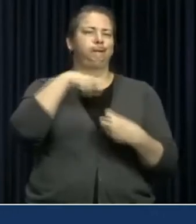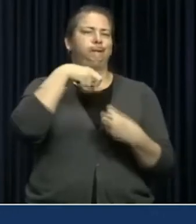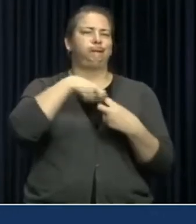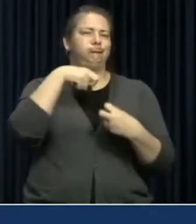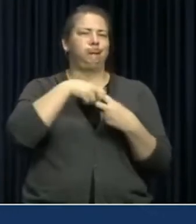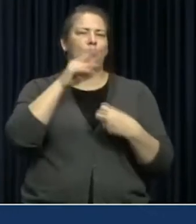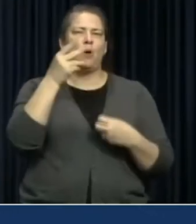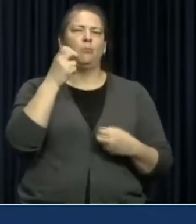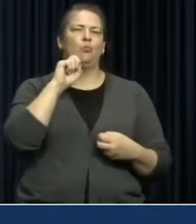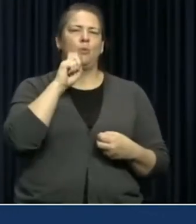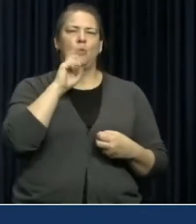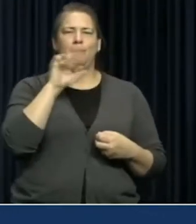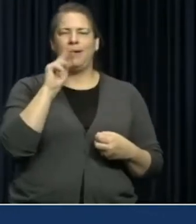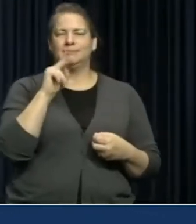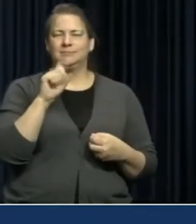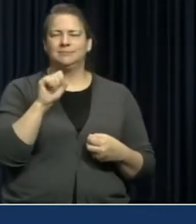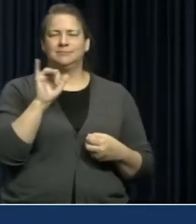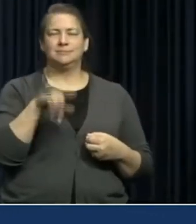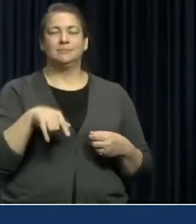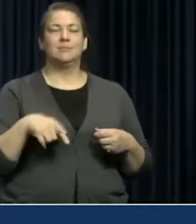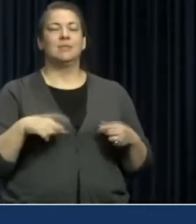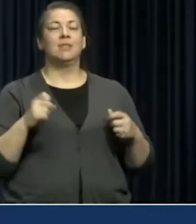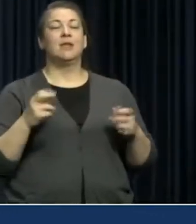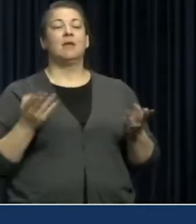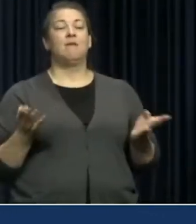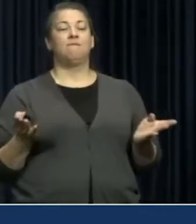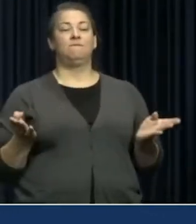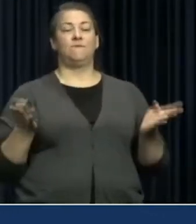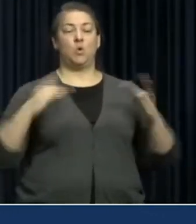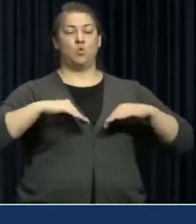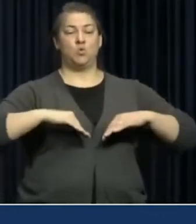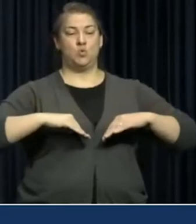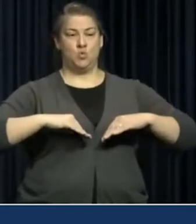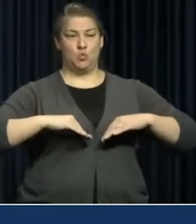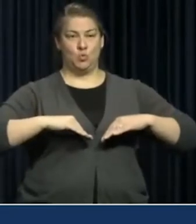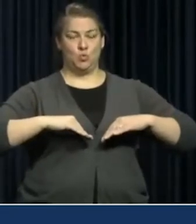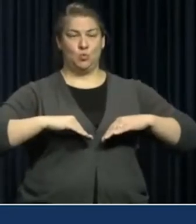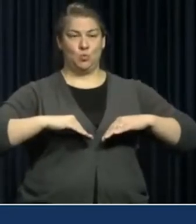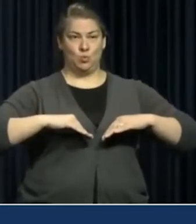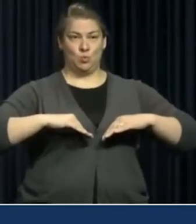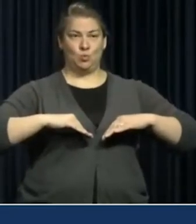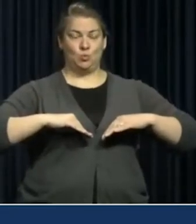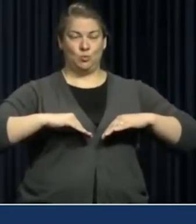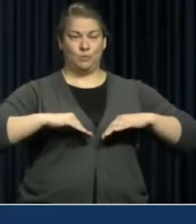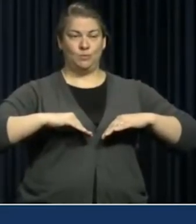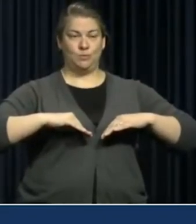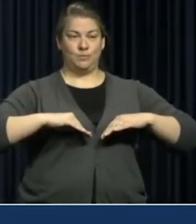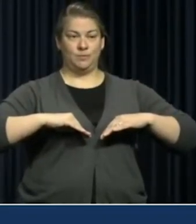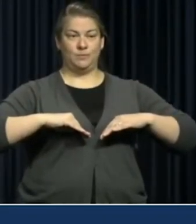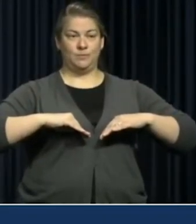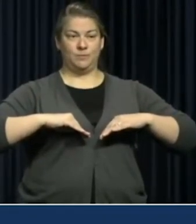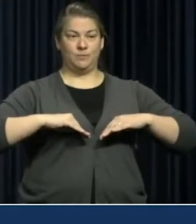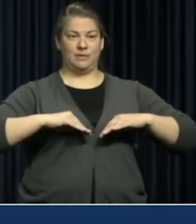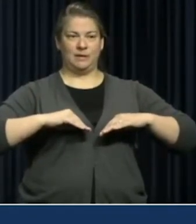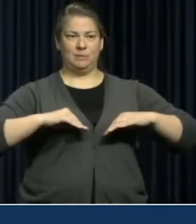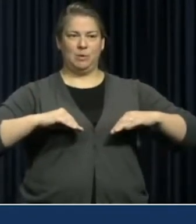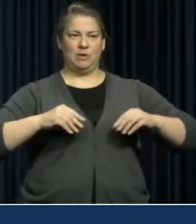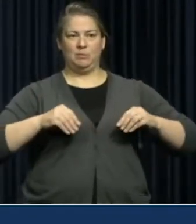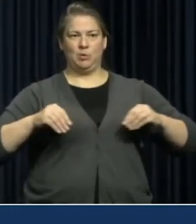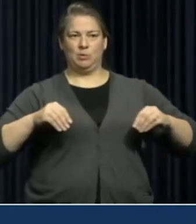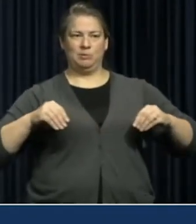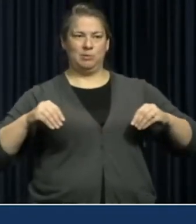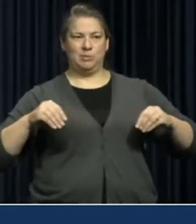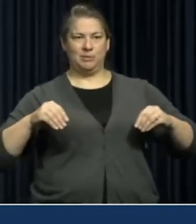well. Last folds. You're going to bring these over to the center. Pull this out just a little bit.